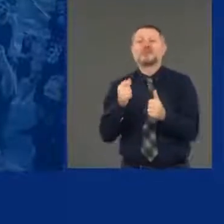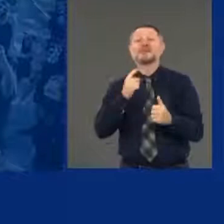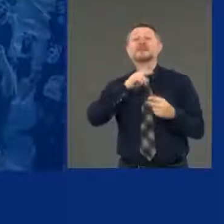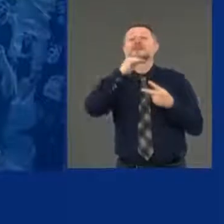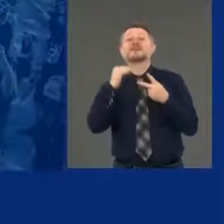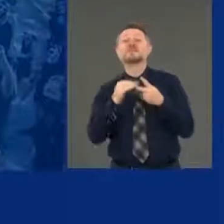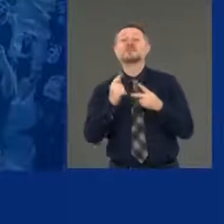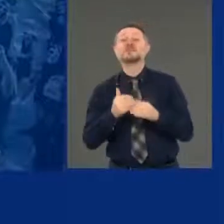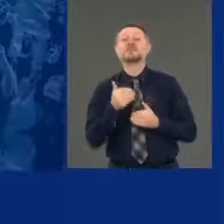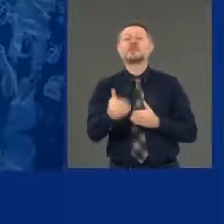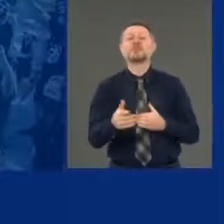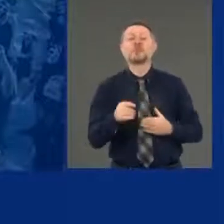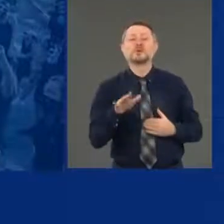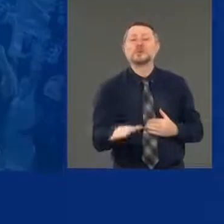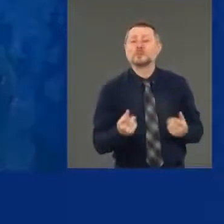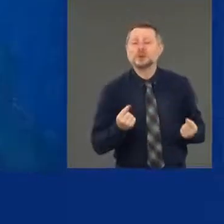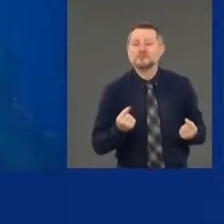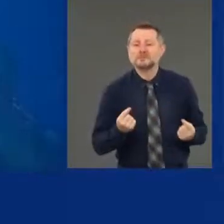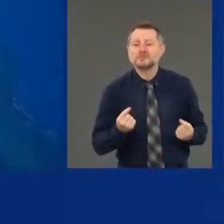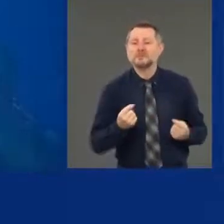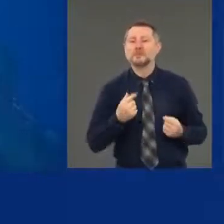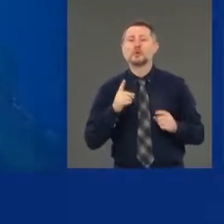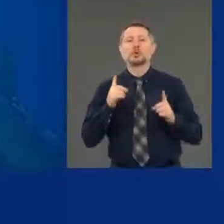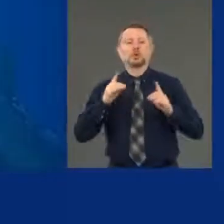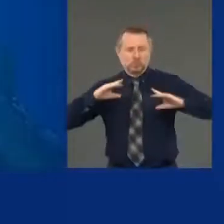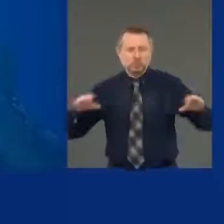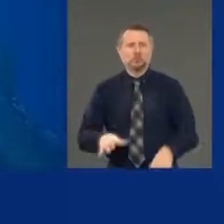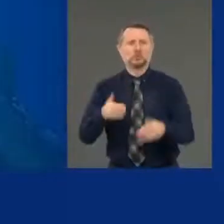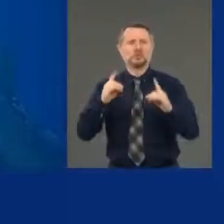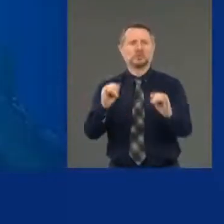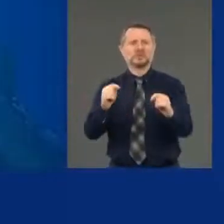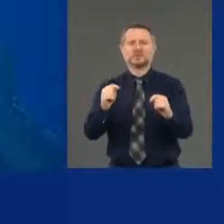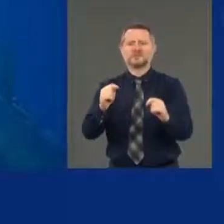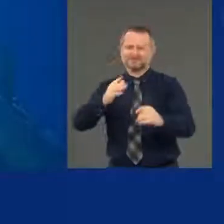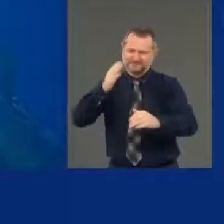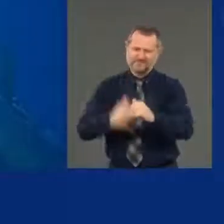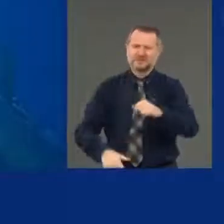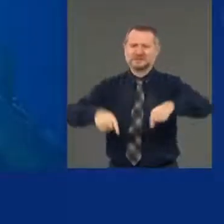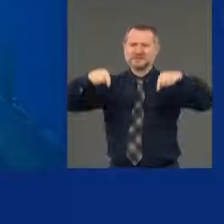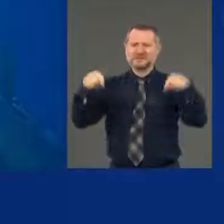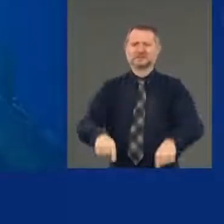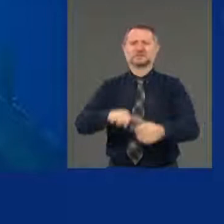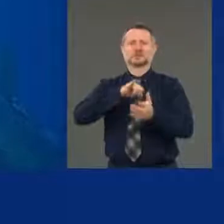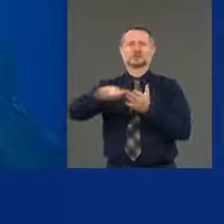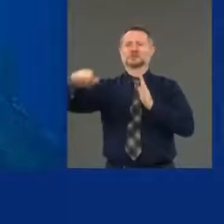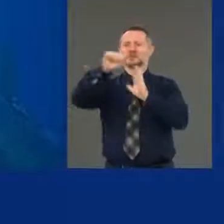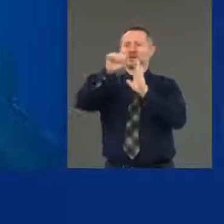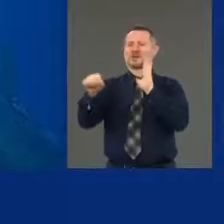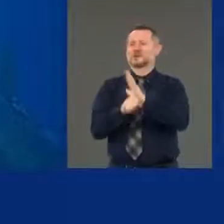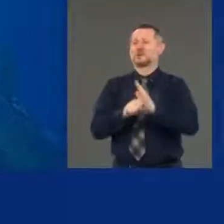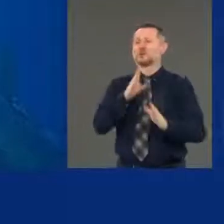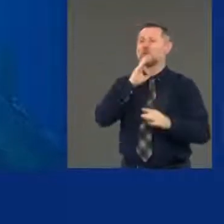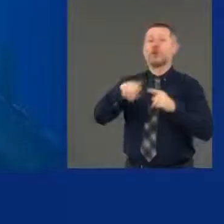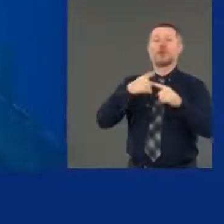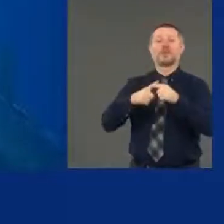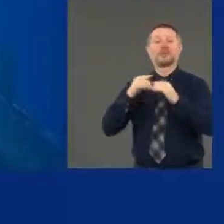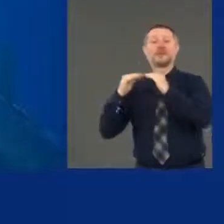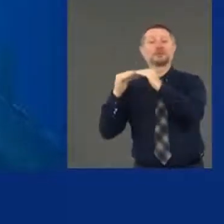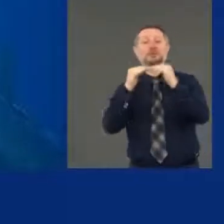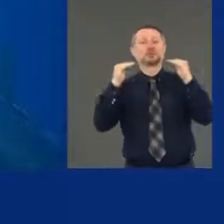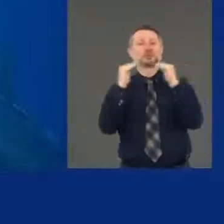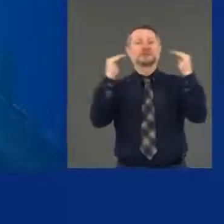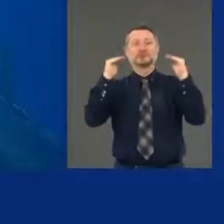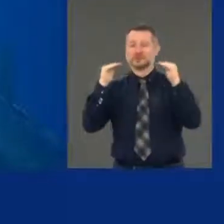And let's get it done here in the state of New York. When we talk about a justice agenda, we want to fight the